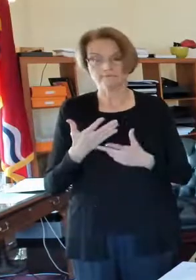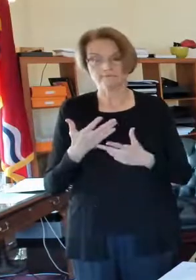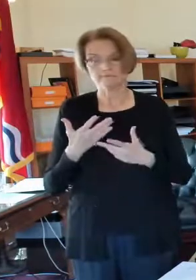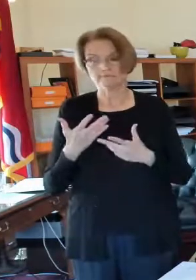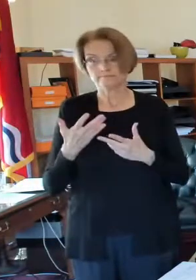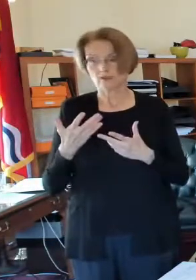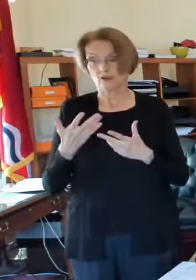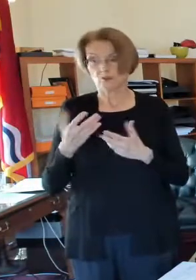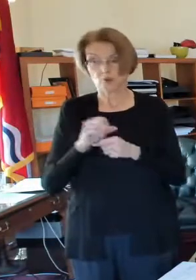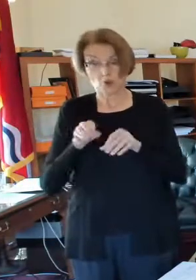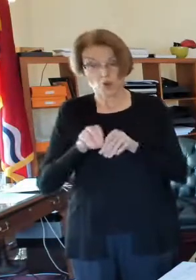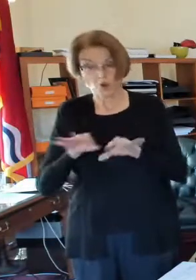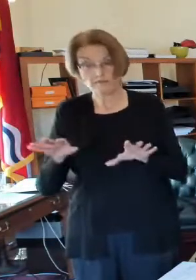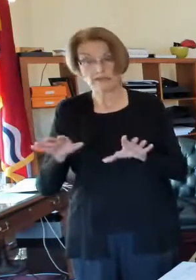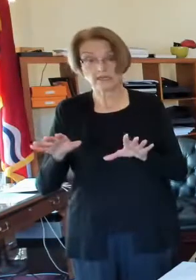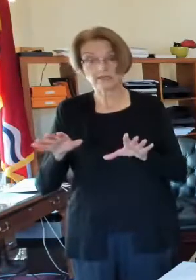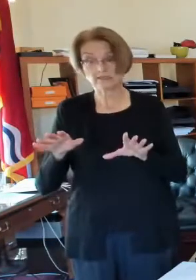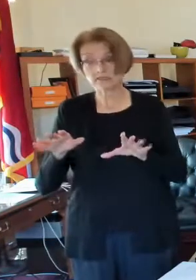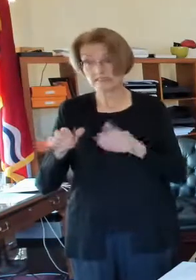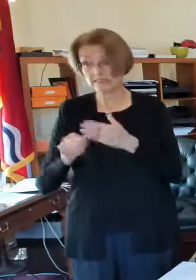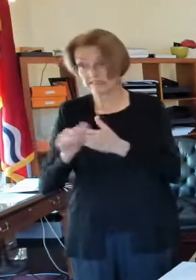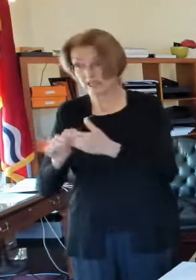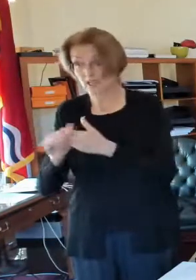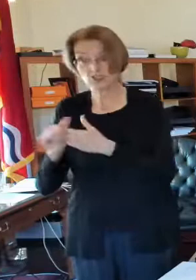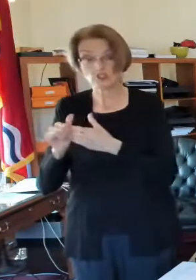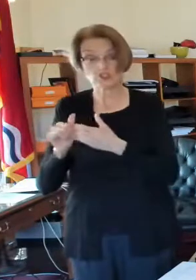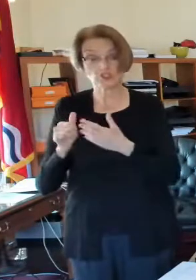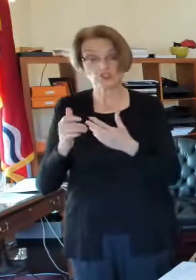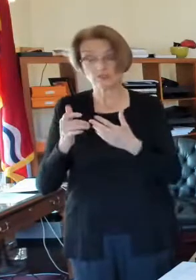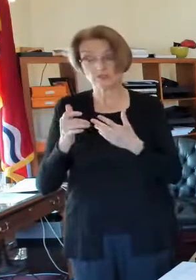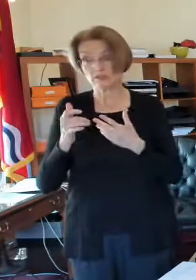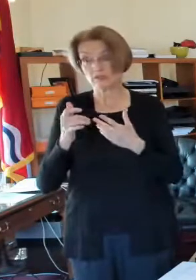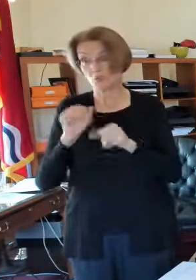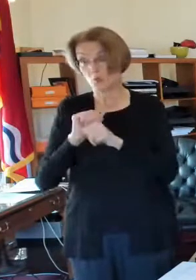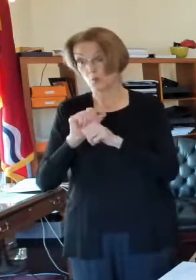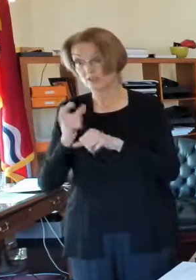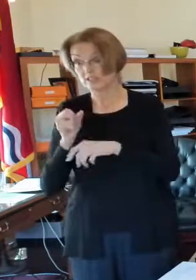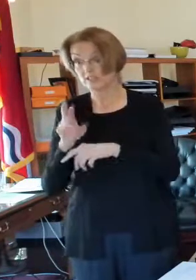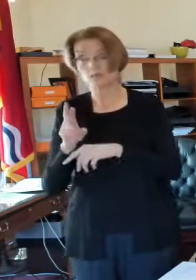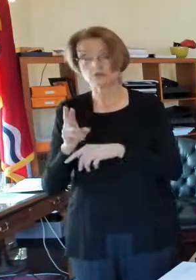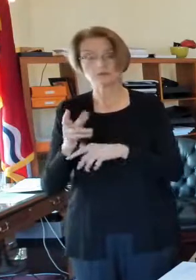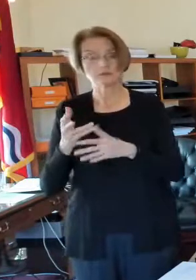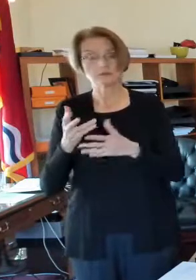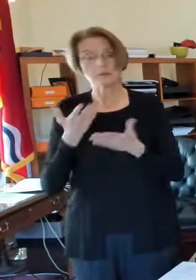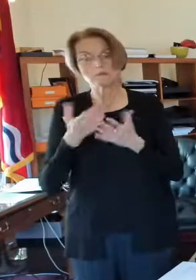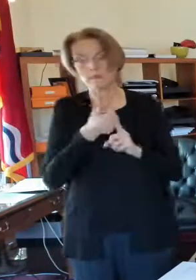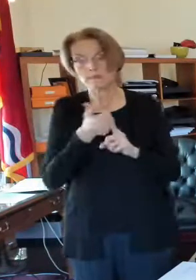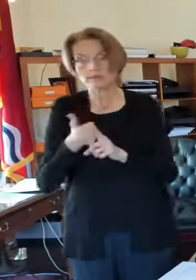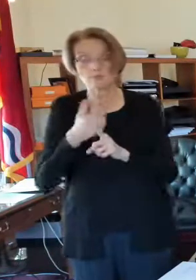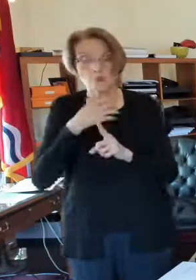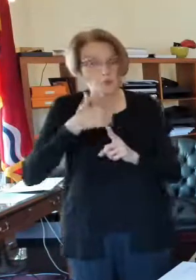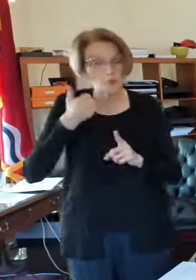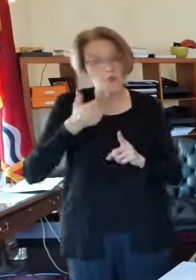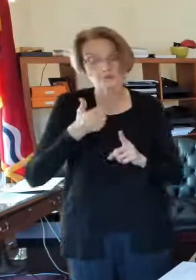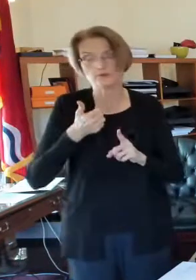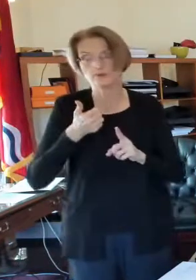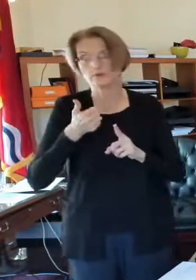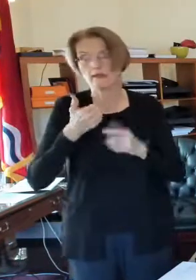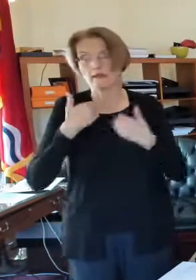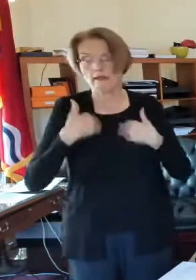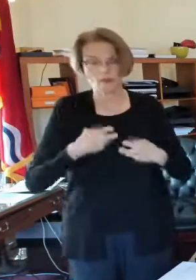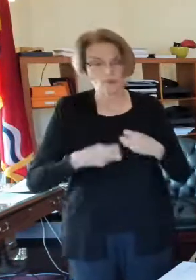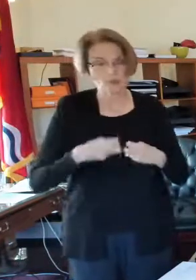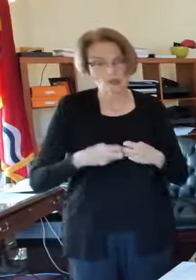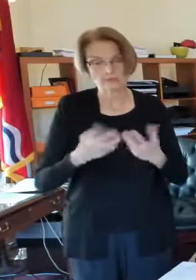pandemic environment because they might have underlying health conditions. They might be older and they don't want